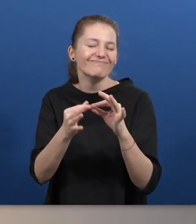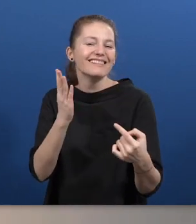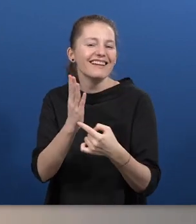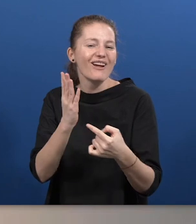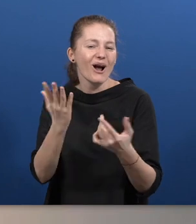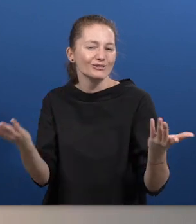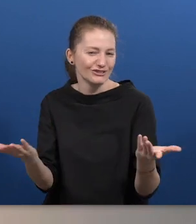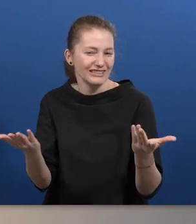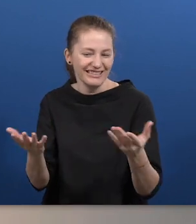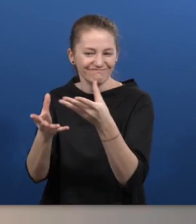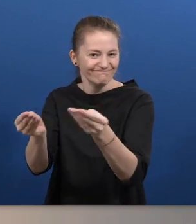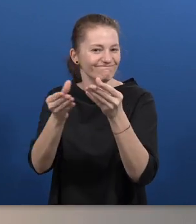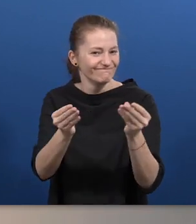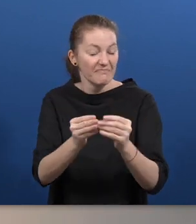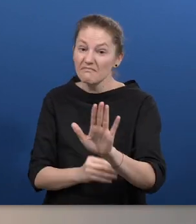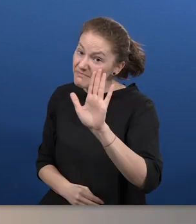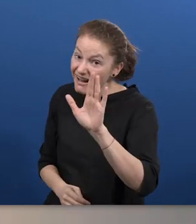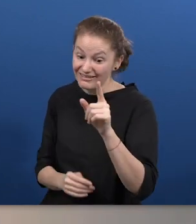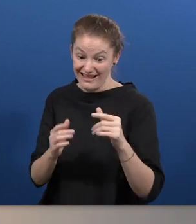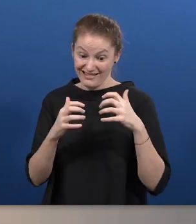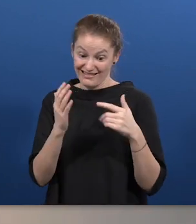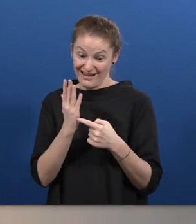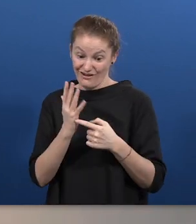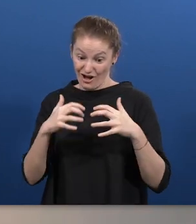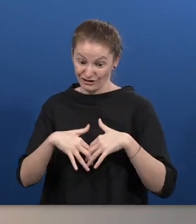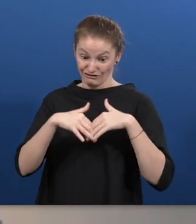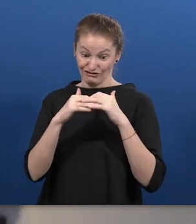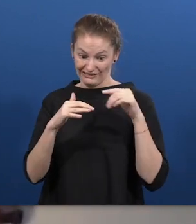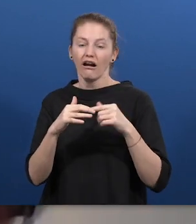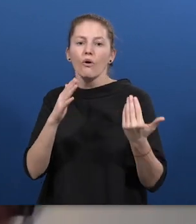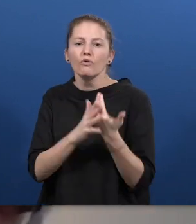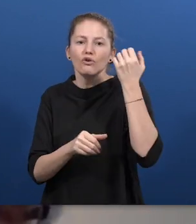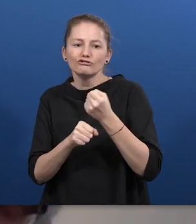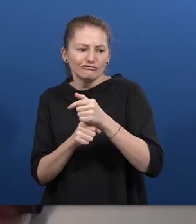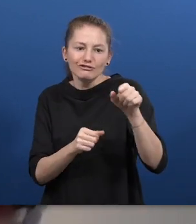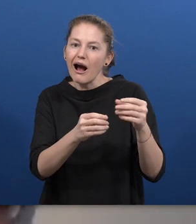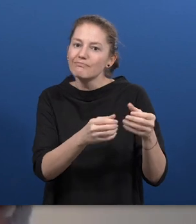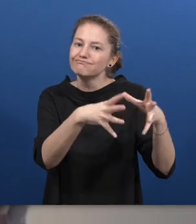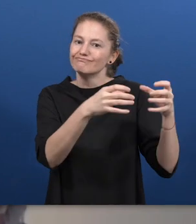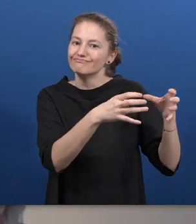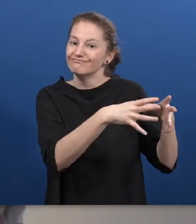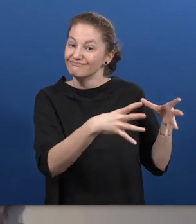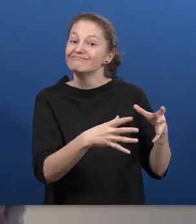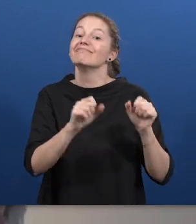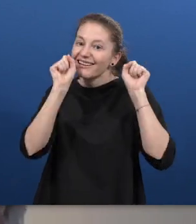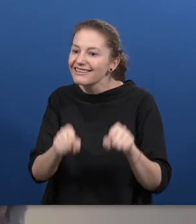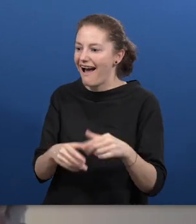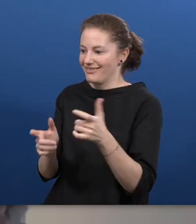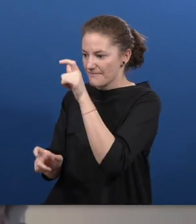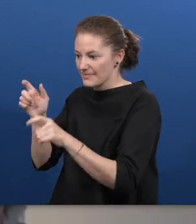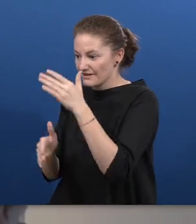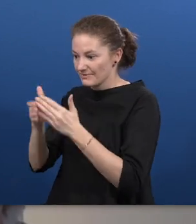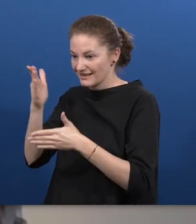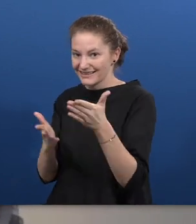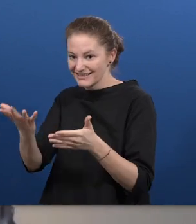automation, as a result of technology. But new jobs will open up as a result of technology. And we need to